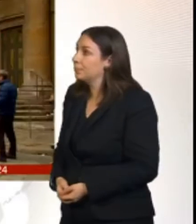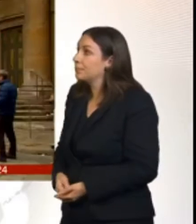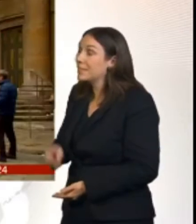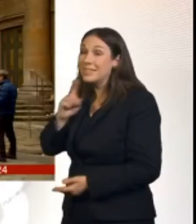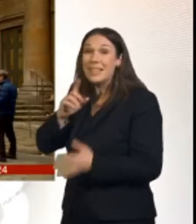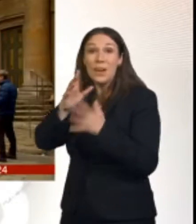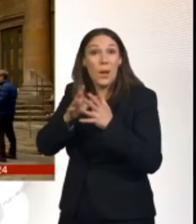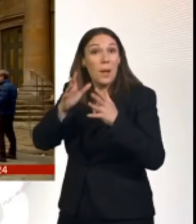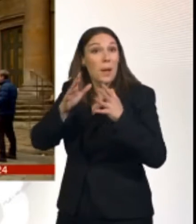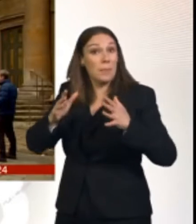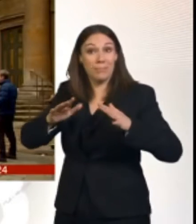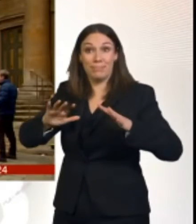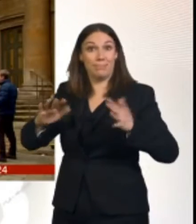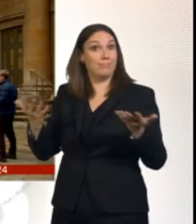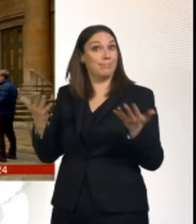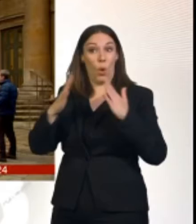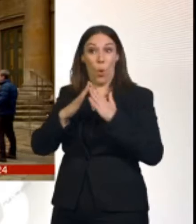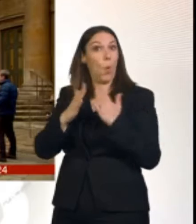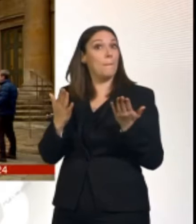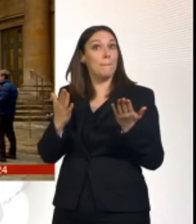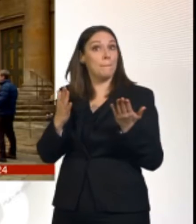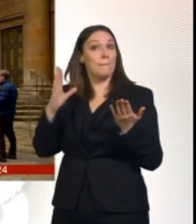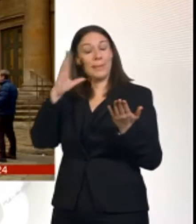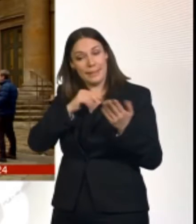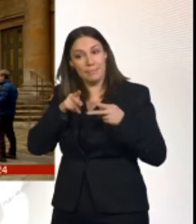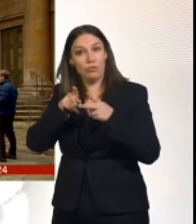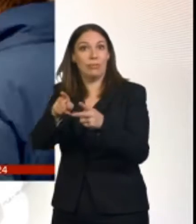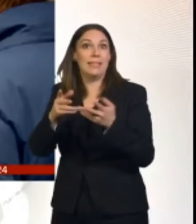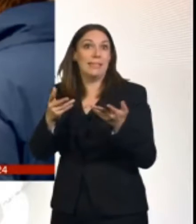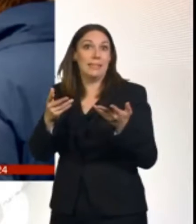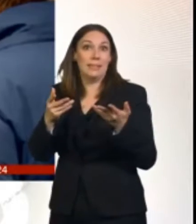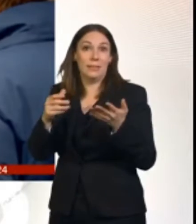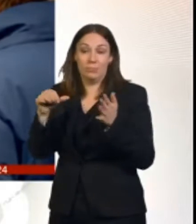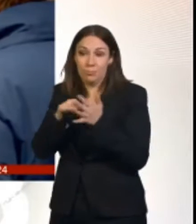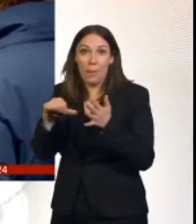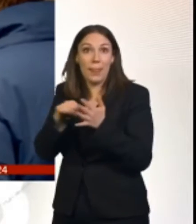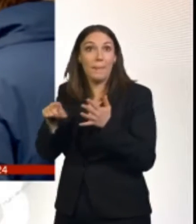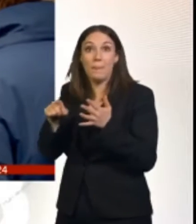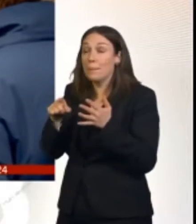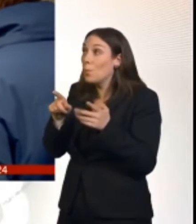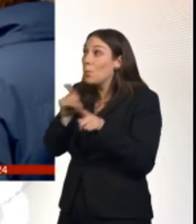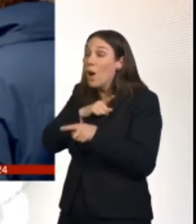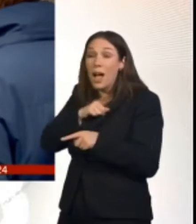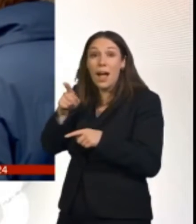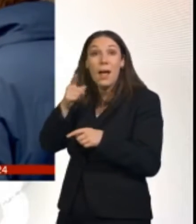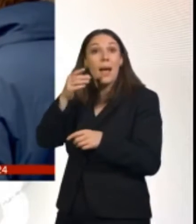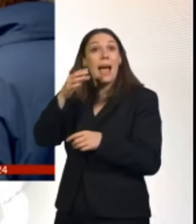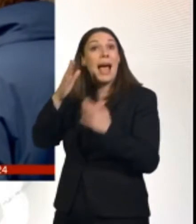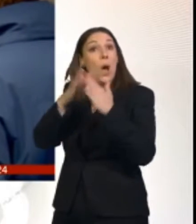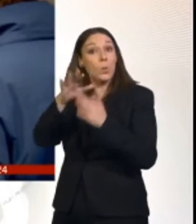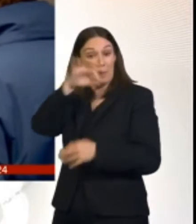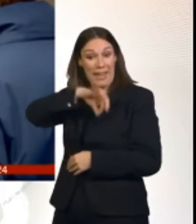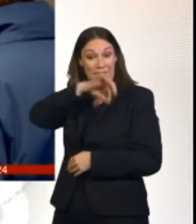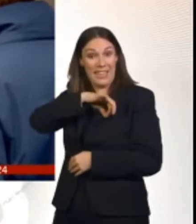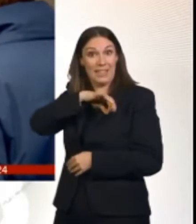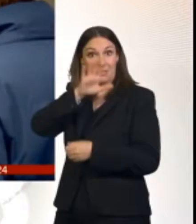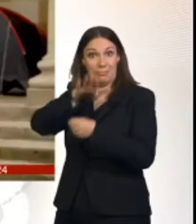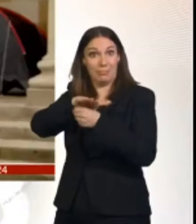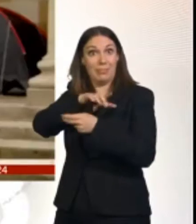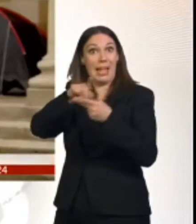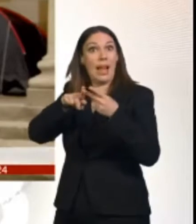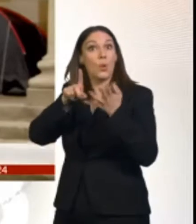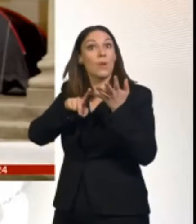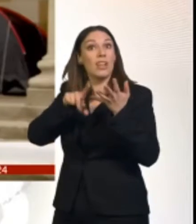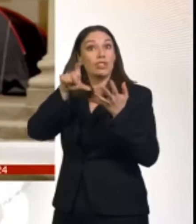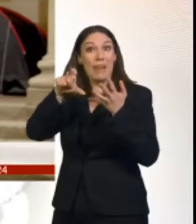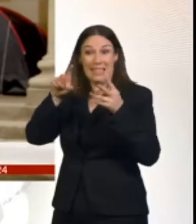You can't solve a homelessness crisis without homes for a start. The freeze on housing benefits and universal credit are tipping people over the